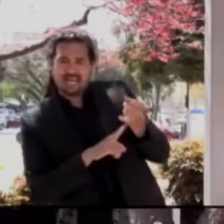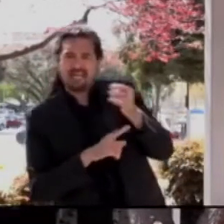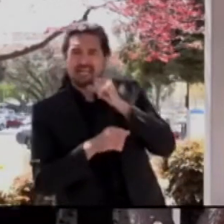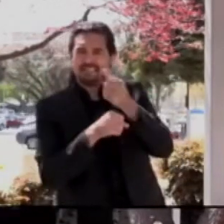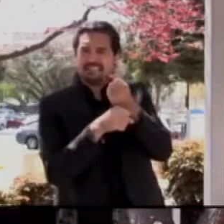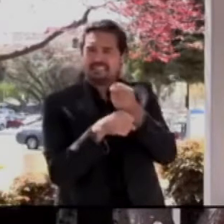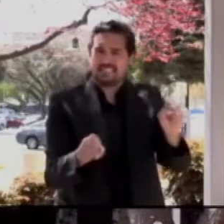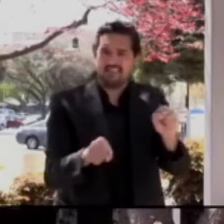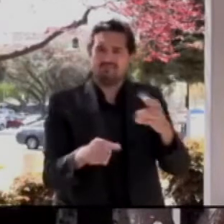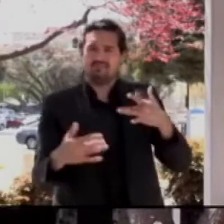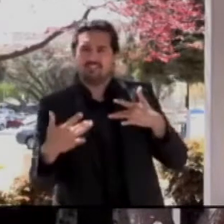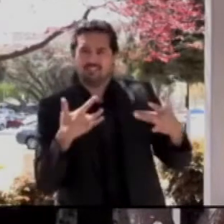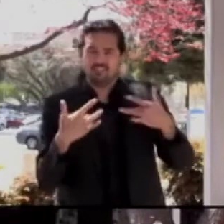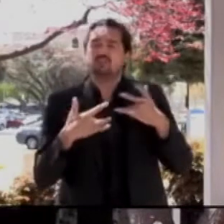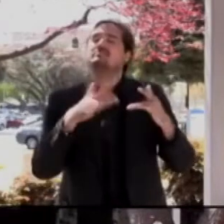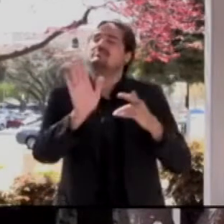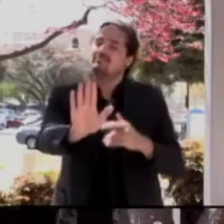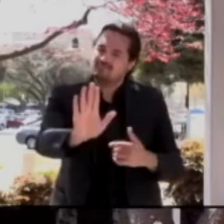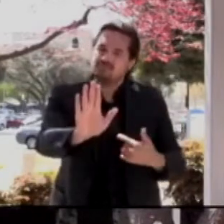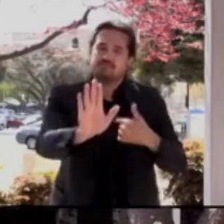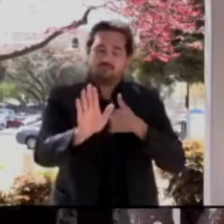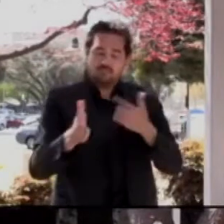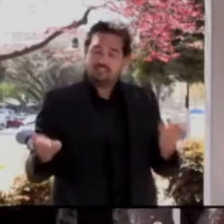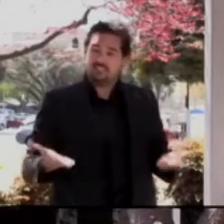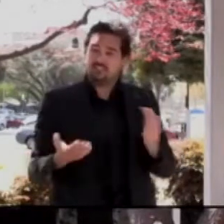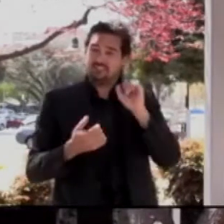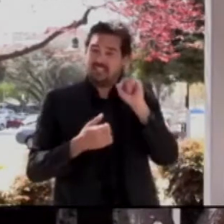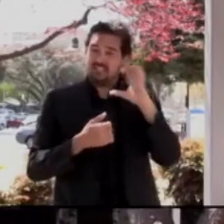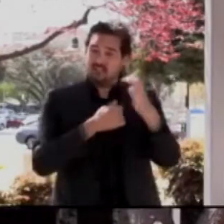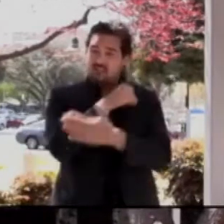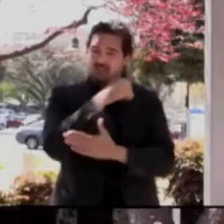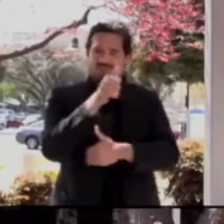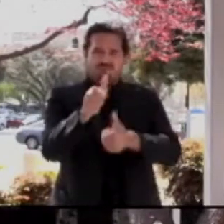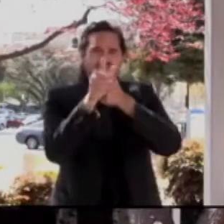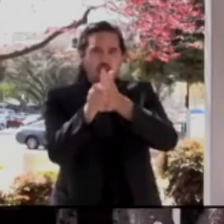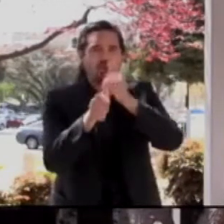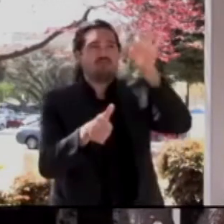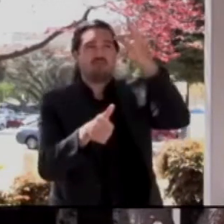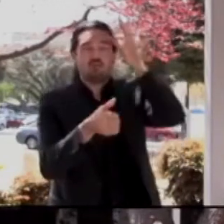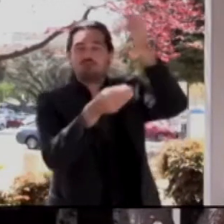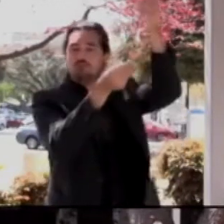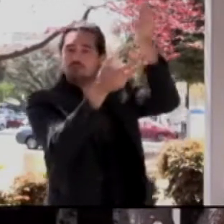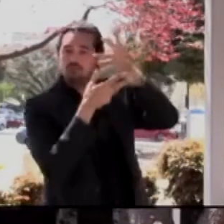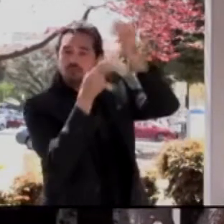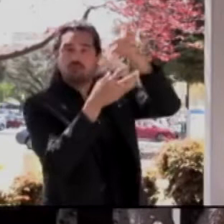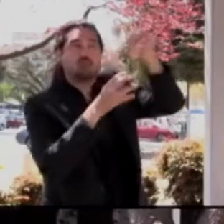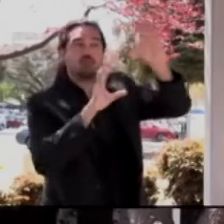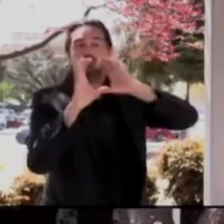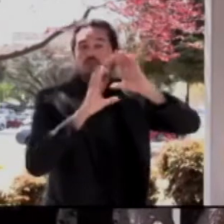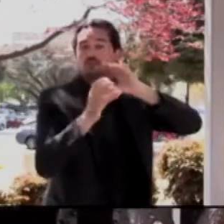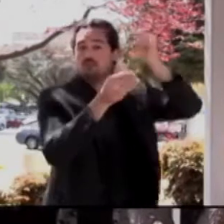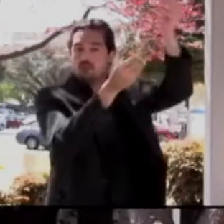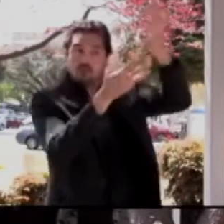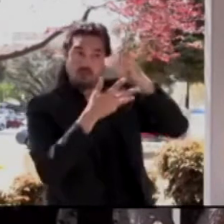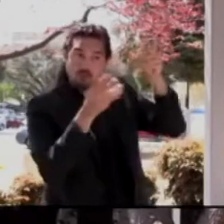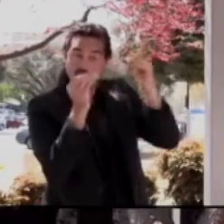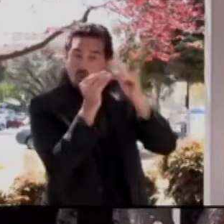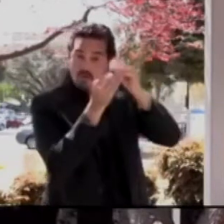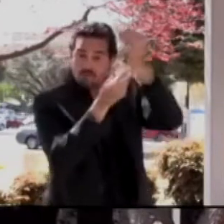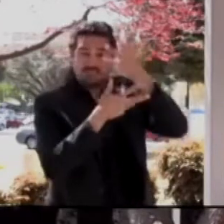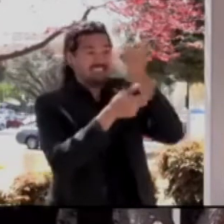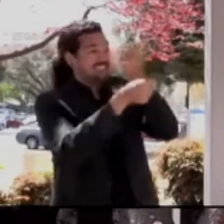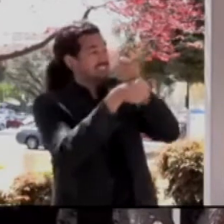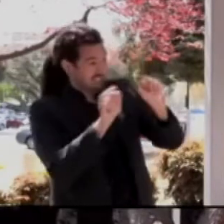that. And we will not give any vaccines unless we are clear that these are the ones that we are sure they are safe for everybody. And that's why